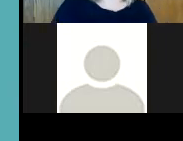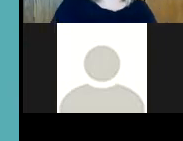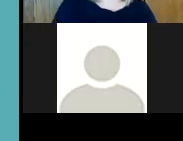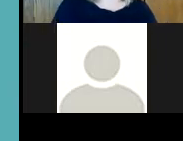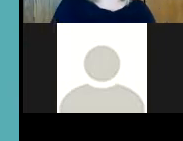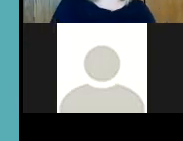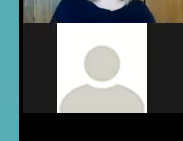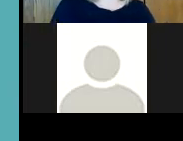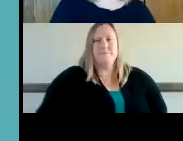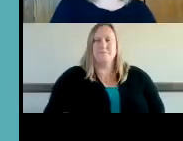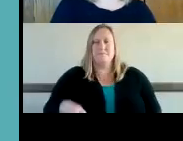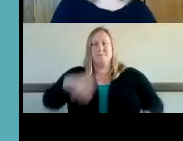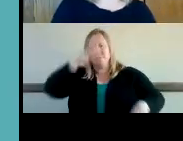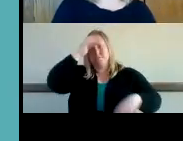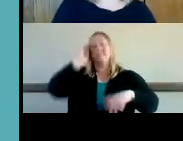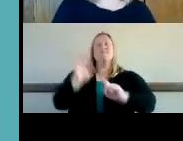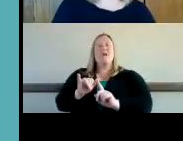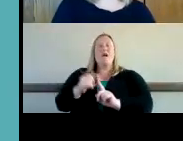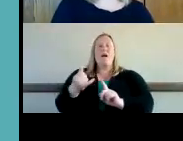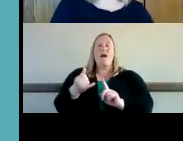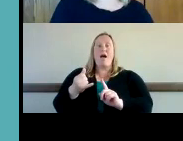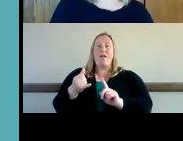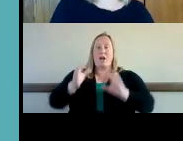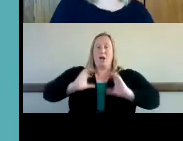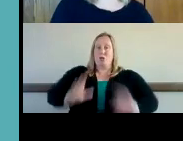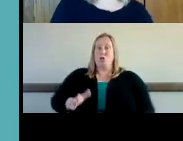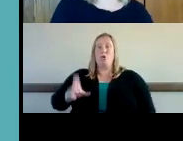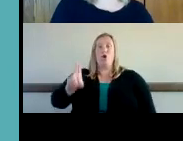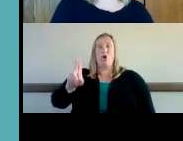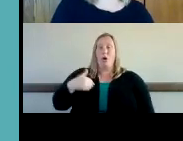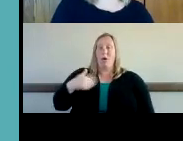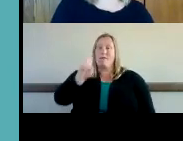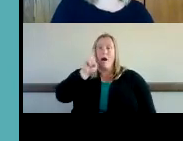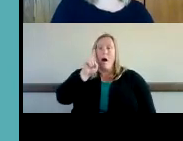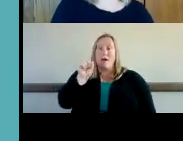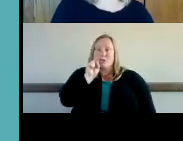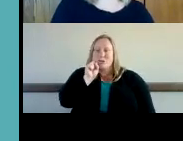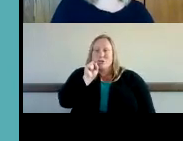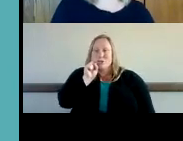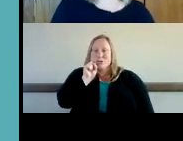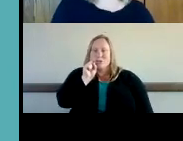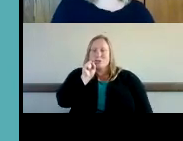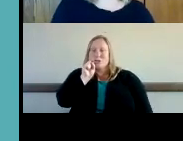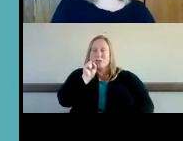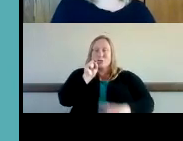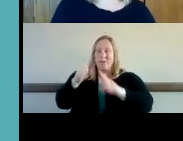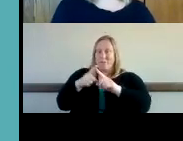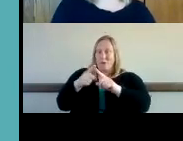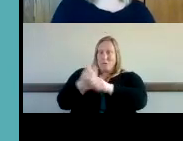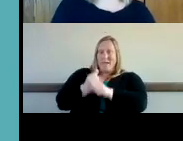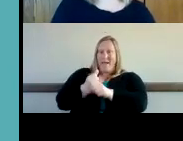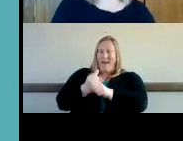um when i first started working with him we got him an ipad which he learned visually